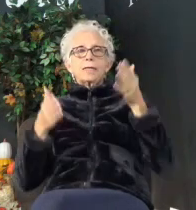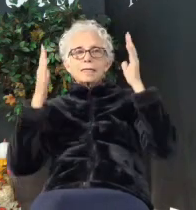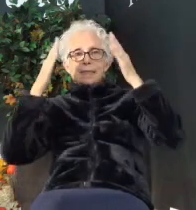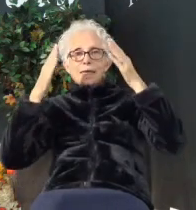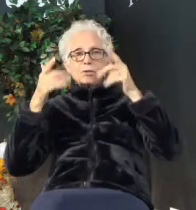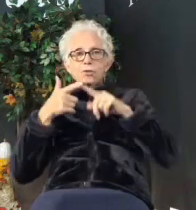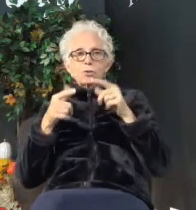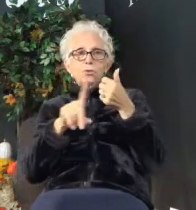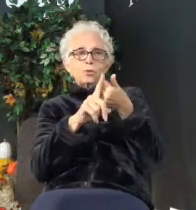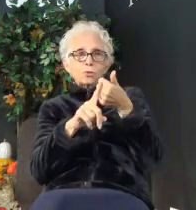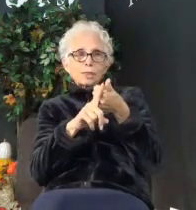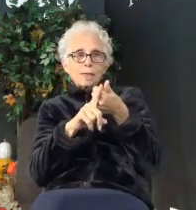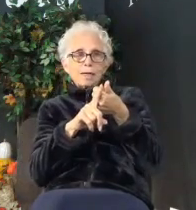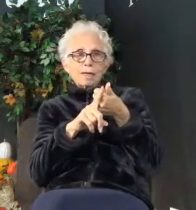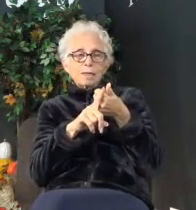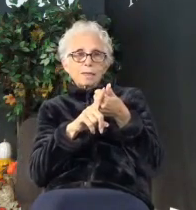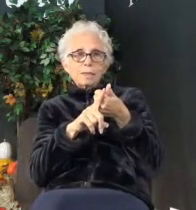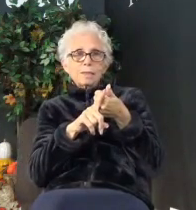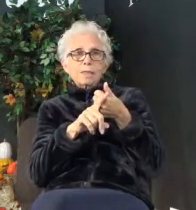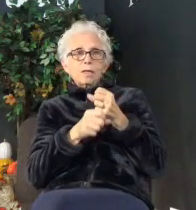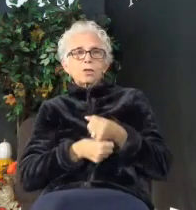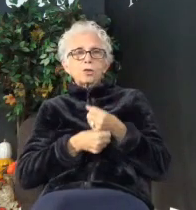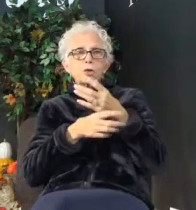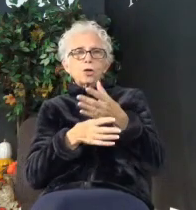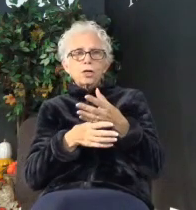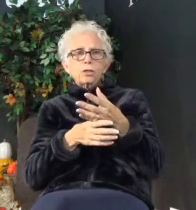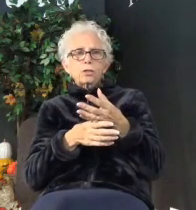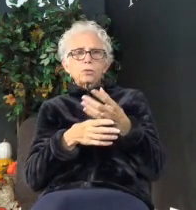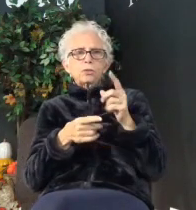or cause you to regret your day.